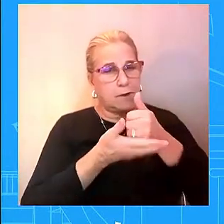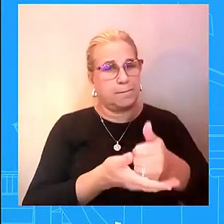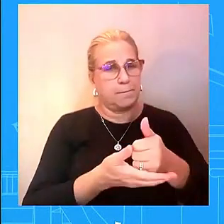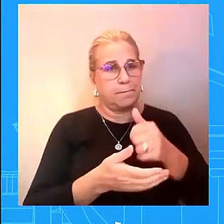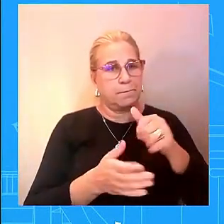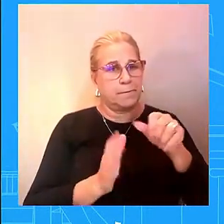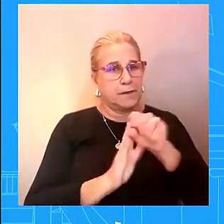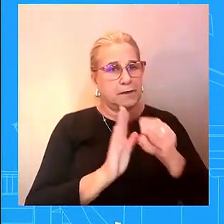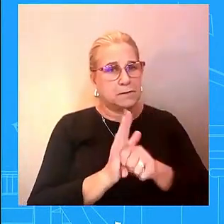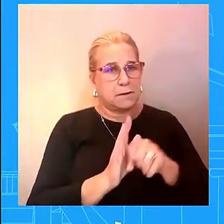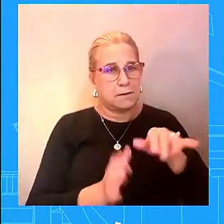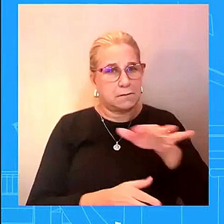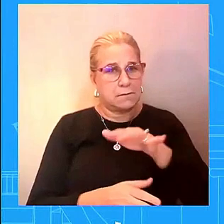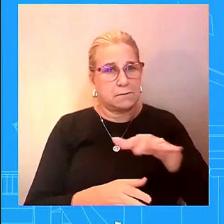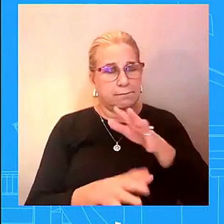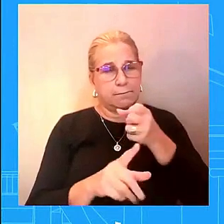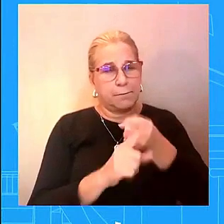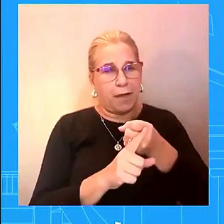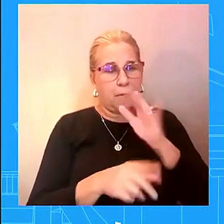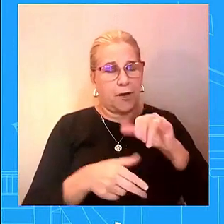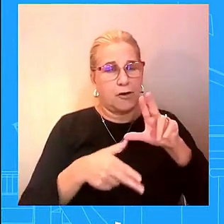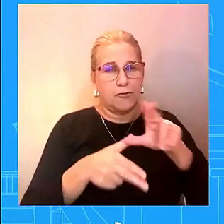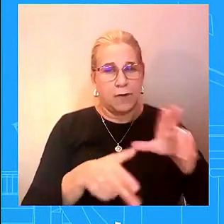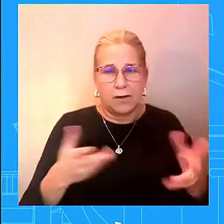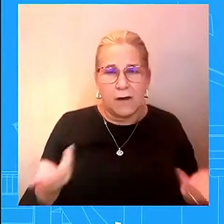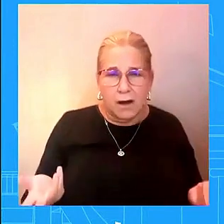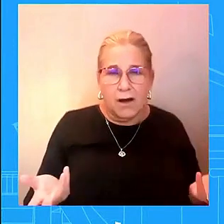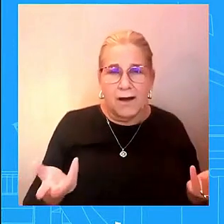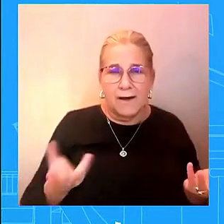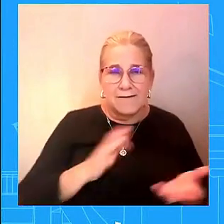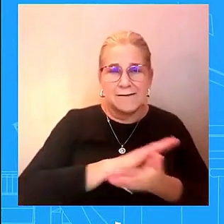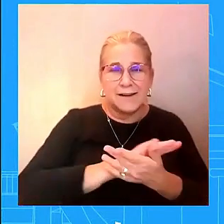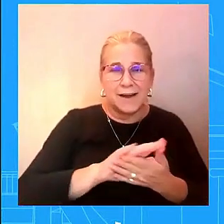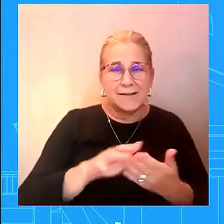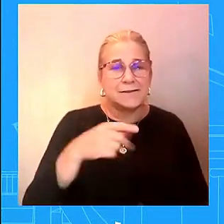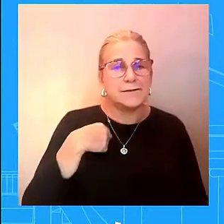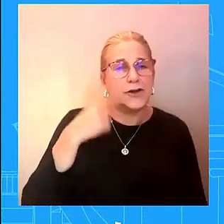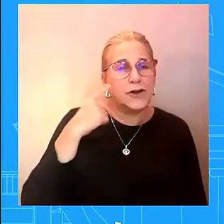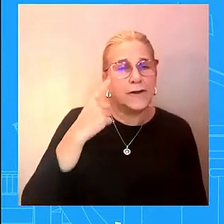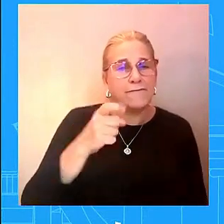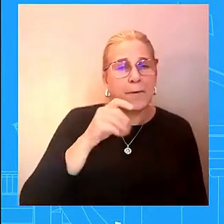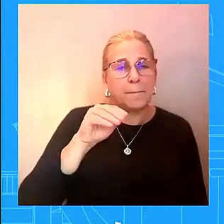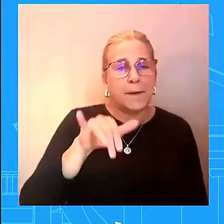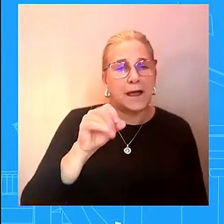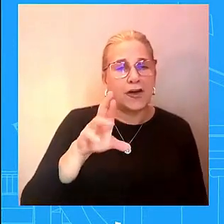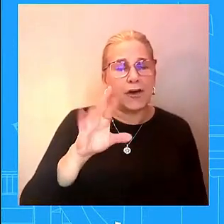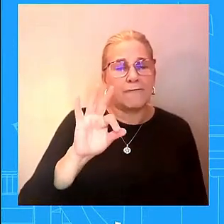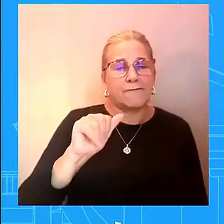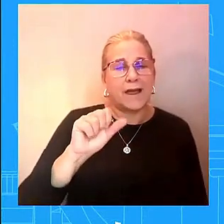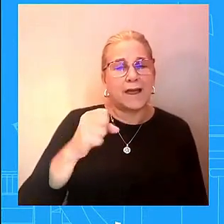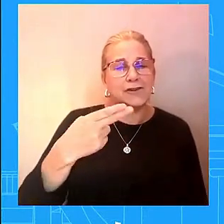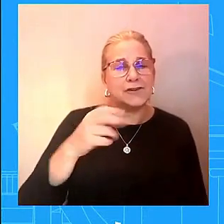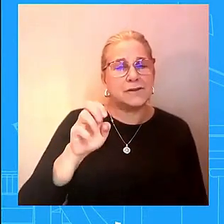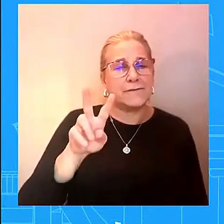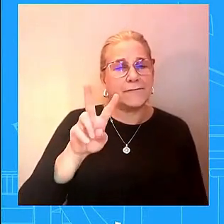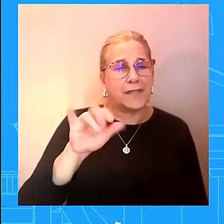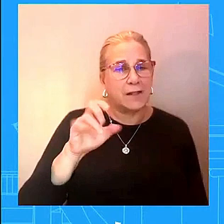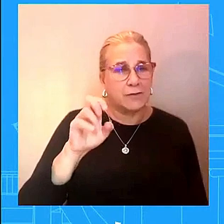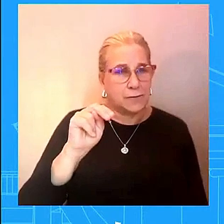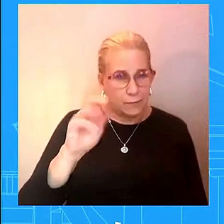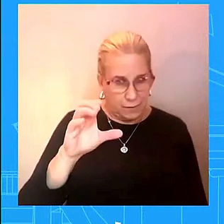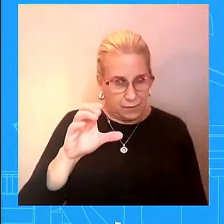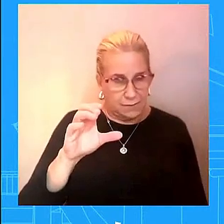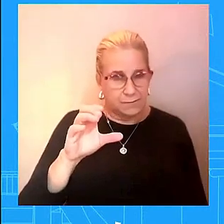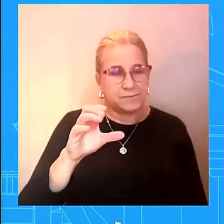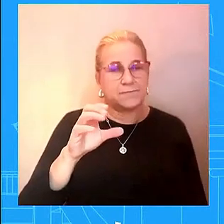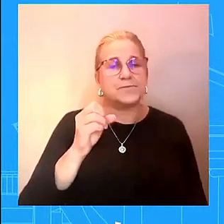we've had a good partnership with local and state officials on the ground and this type of conspiracy conspiracy theory that's out there